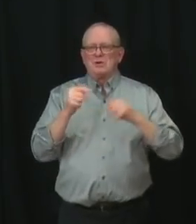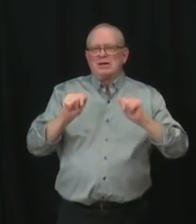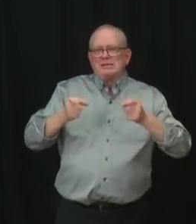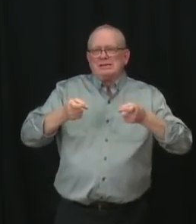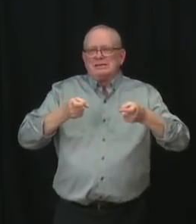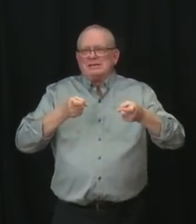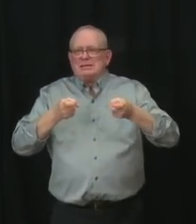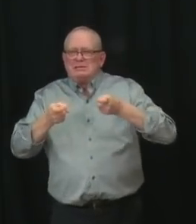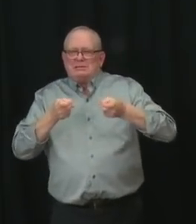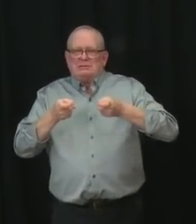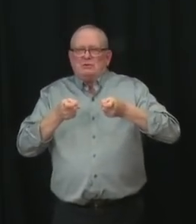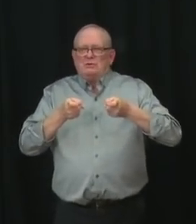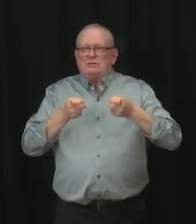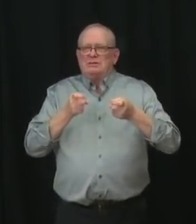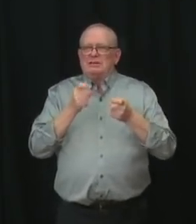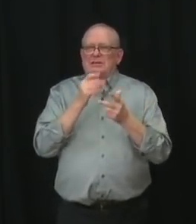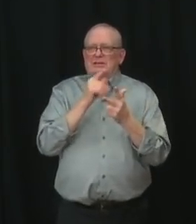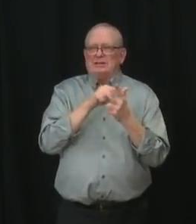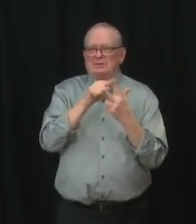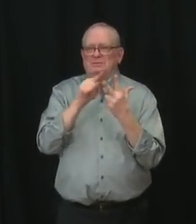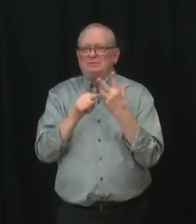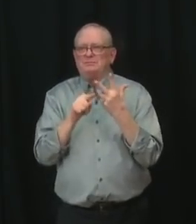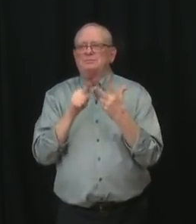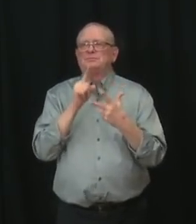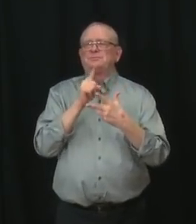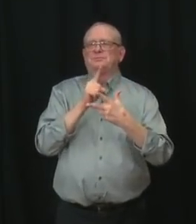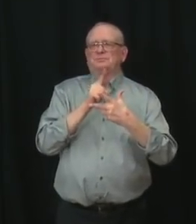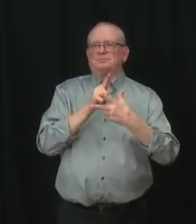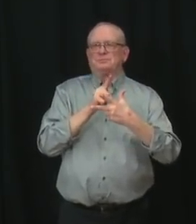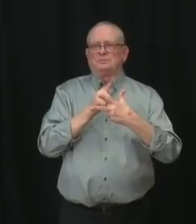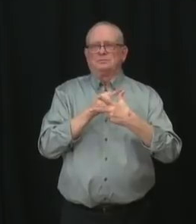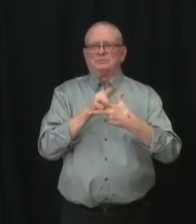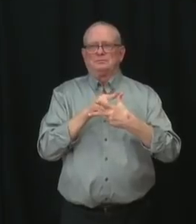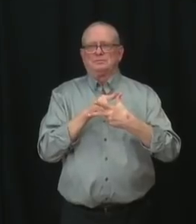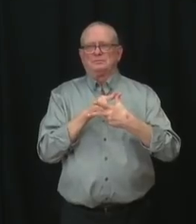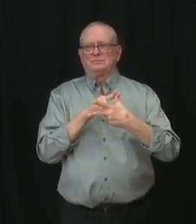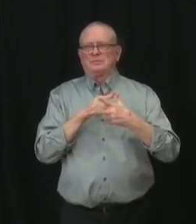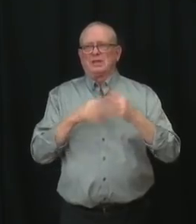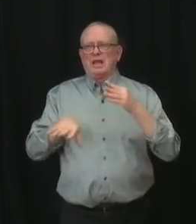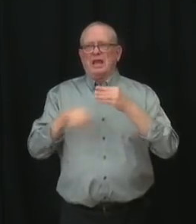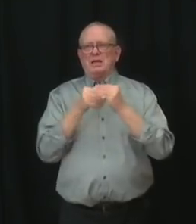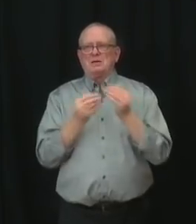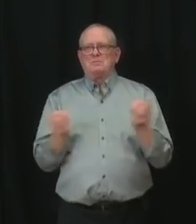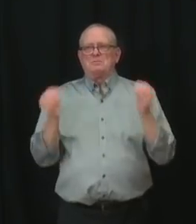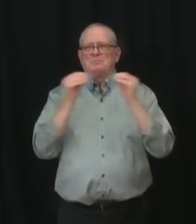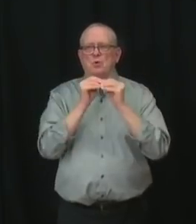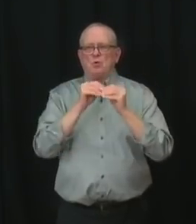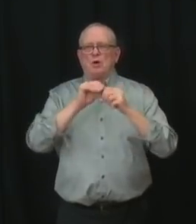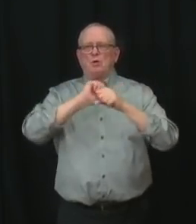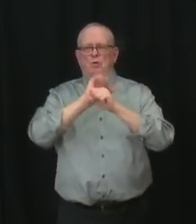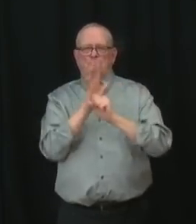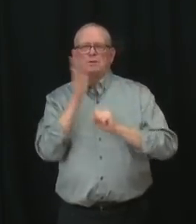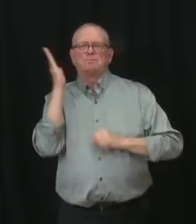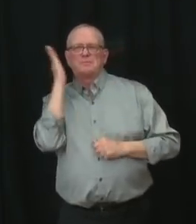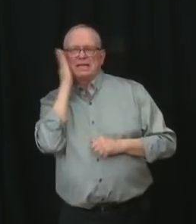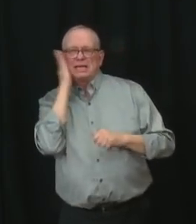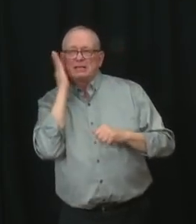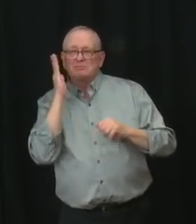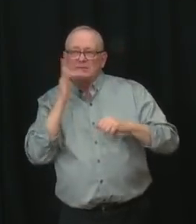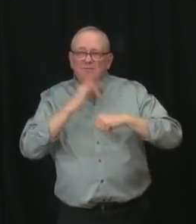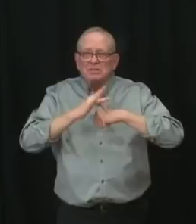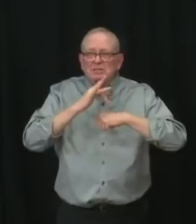These contingency plans include maximizing capacity with pandemic response units, adjusting staffing,